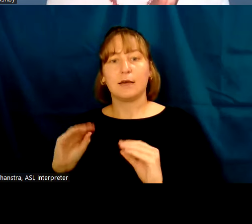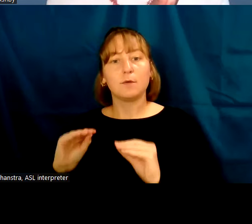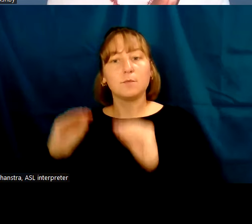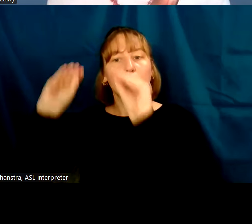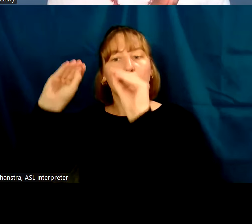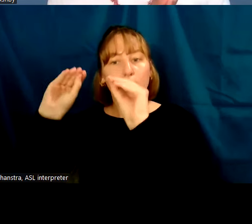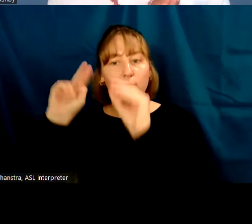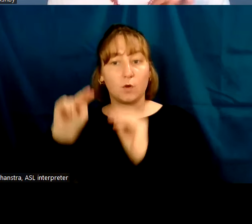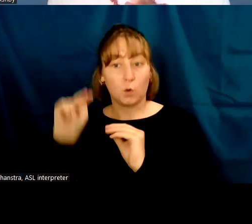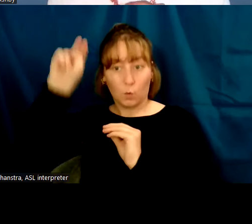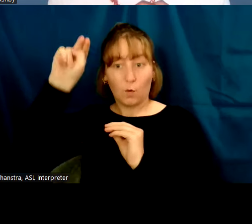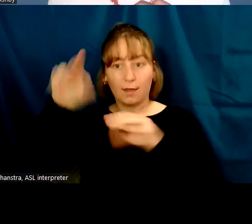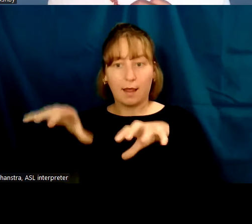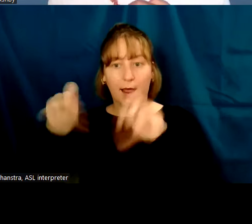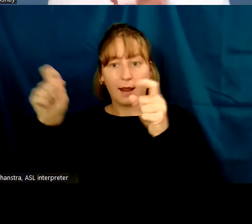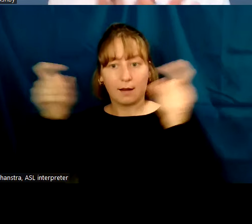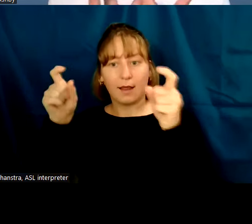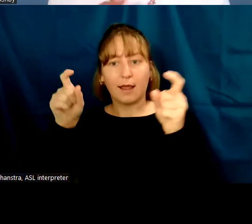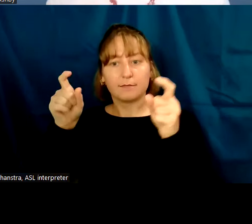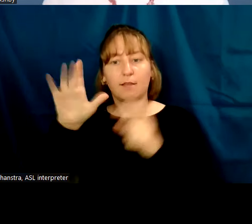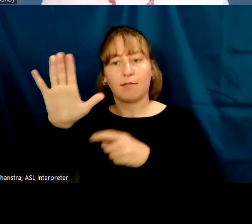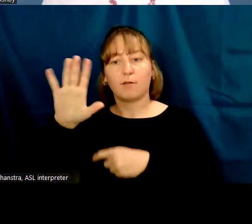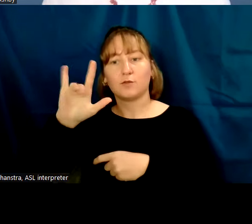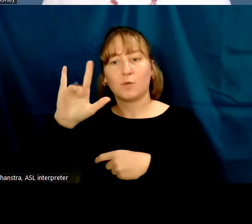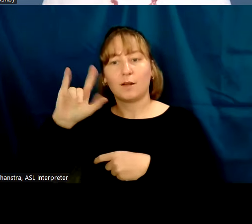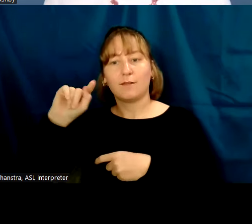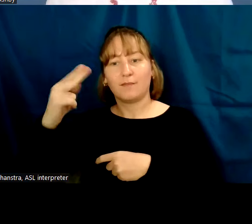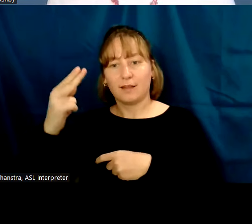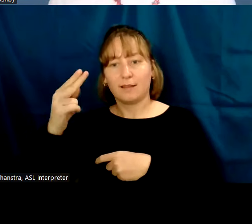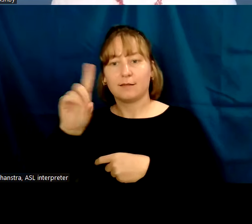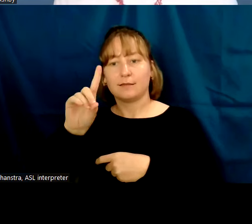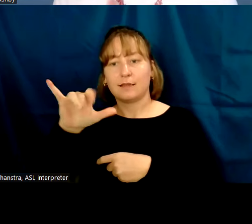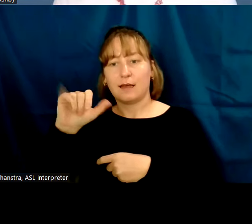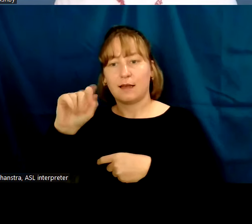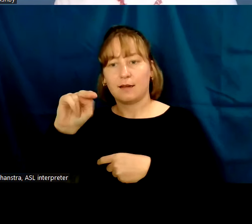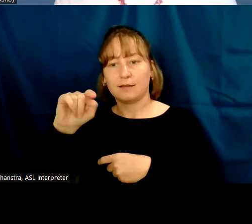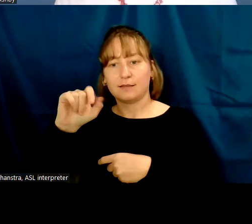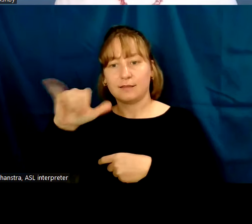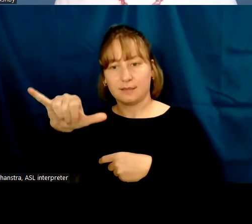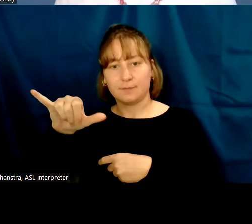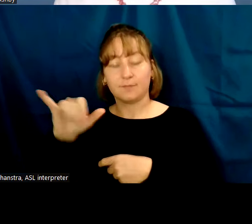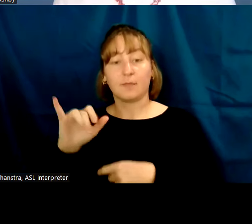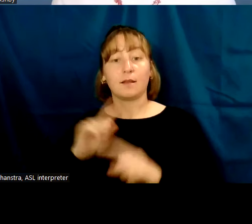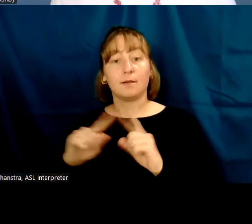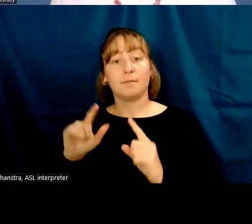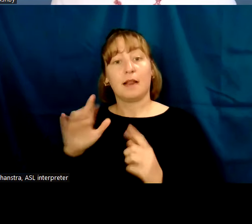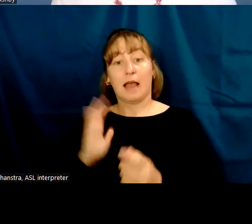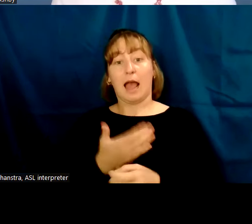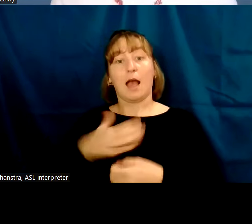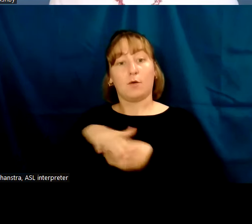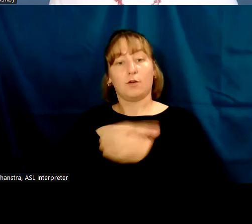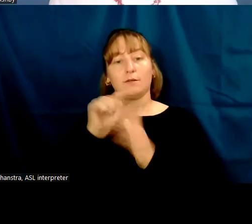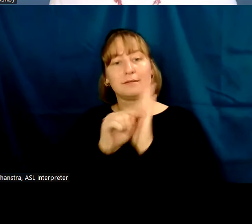there as Egypt's 25th dynasty, the Kushite pharaohs. But then to our period that we'll focus on